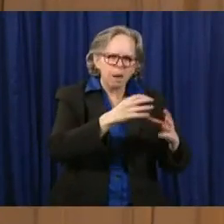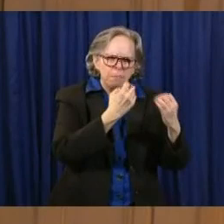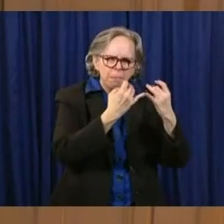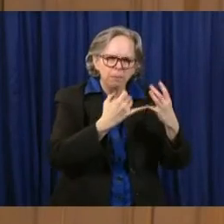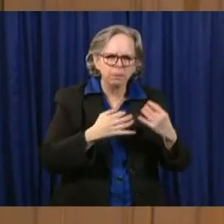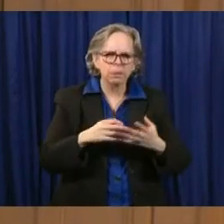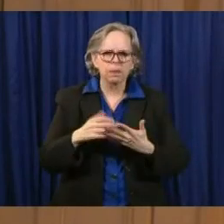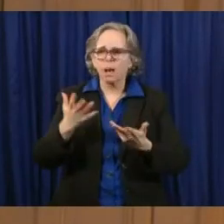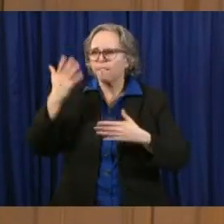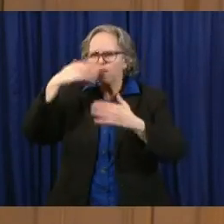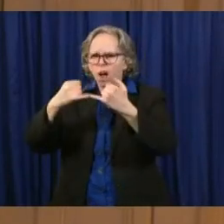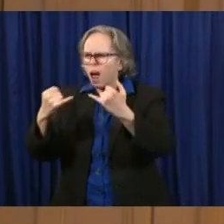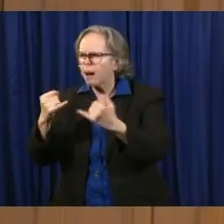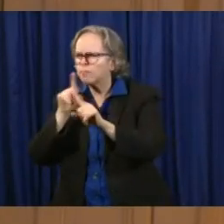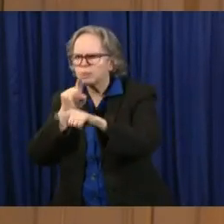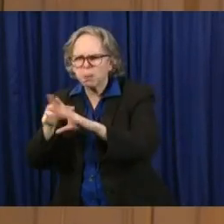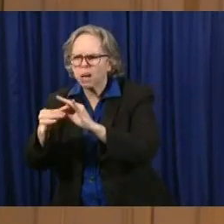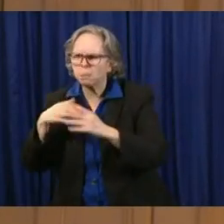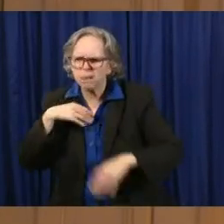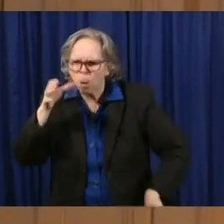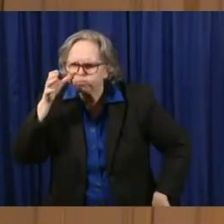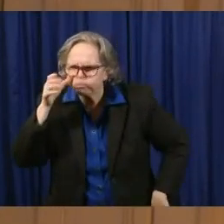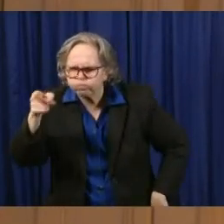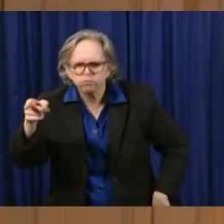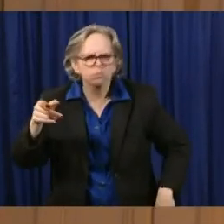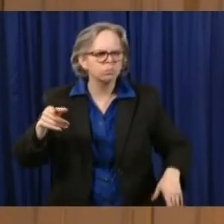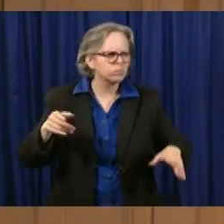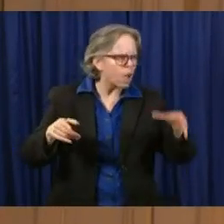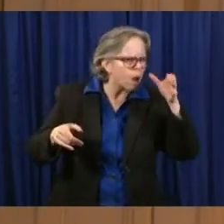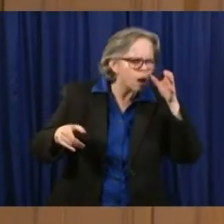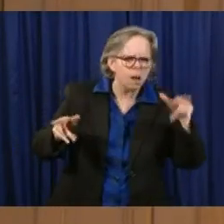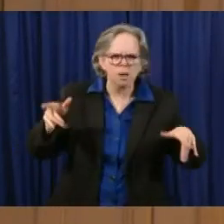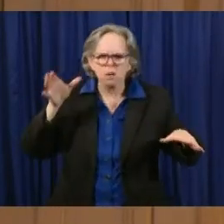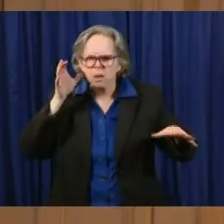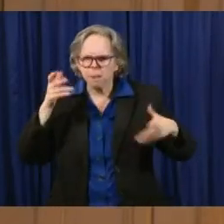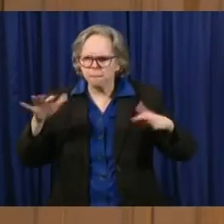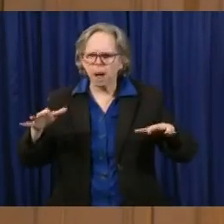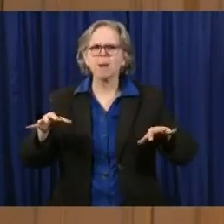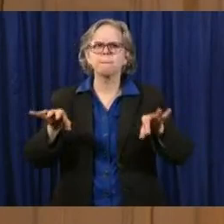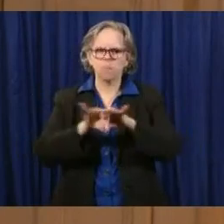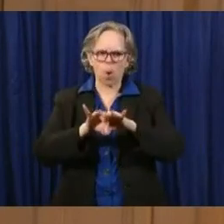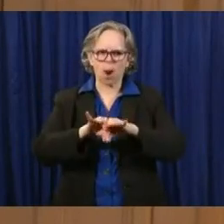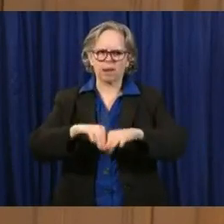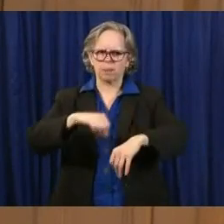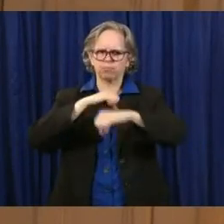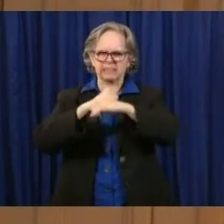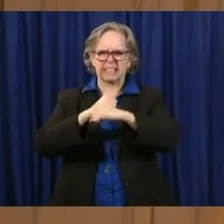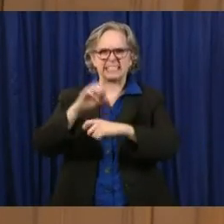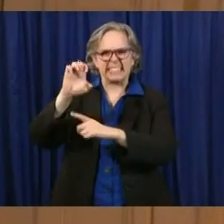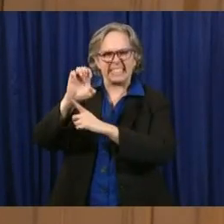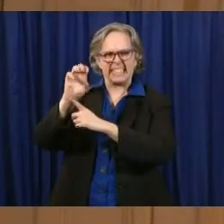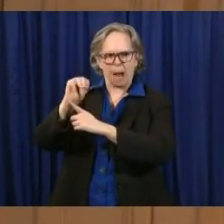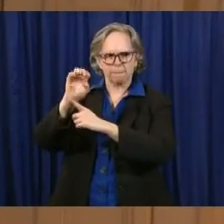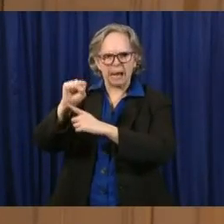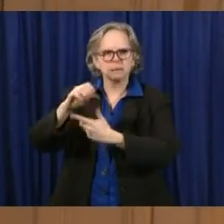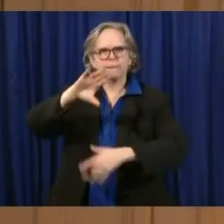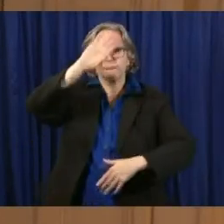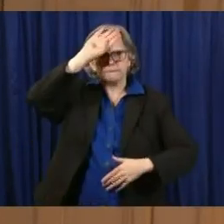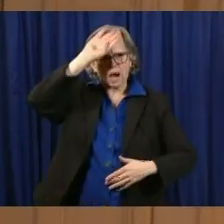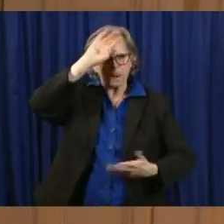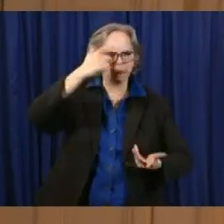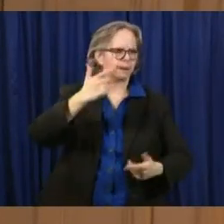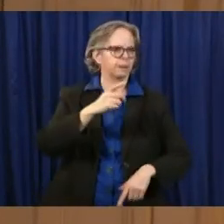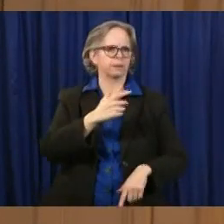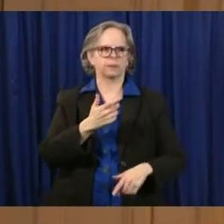essential it is to protect our EMS, our firefighters, the folks who are first on the scene. I want to add in the state highway